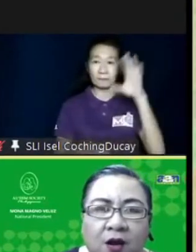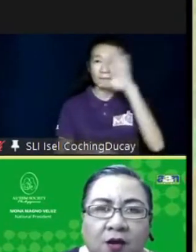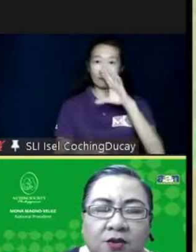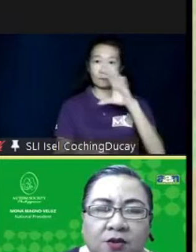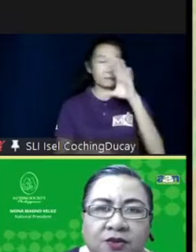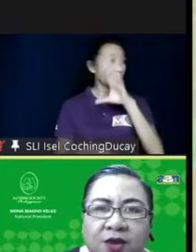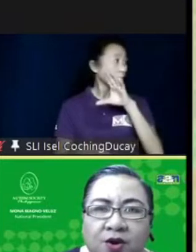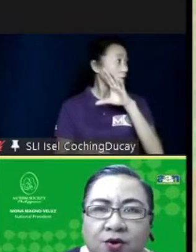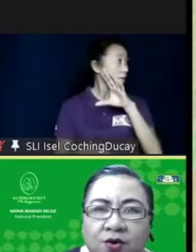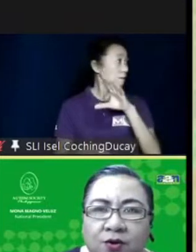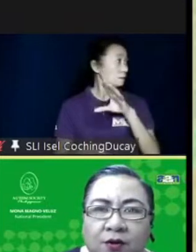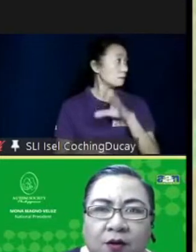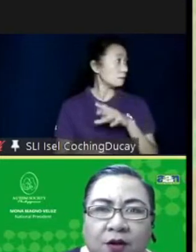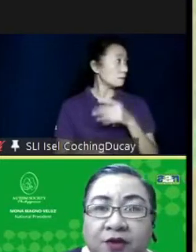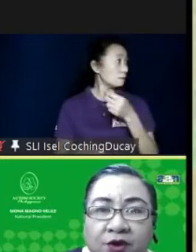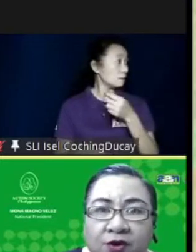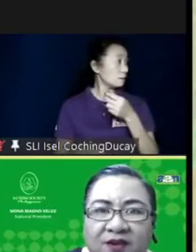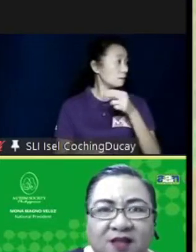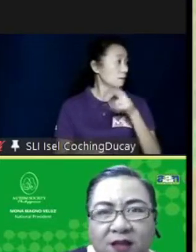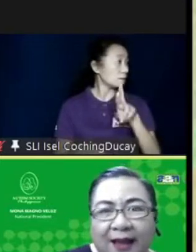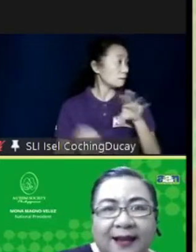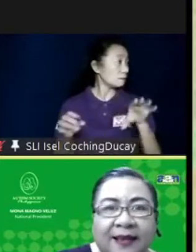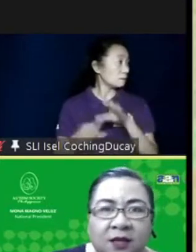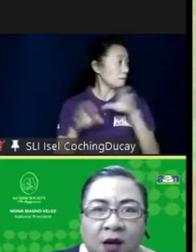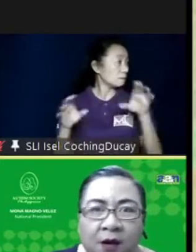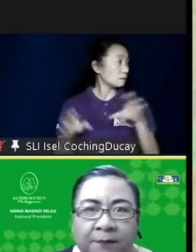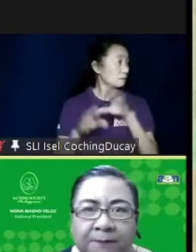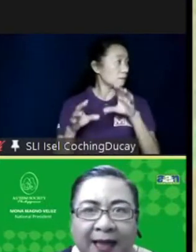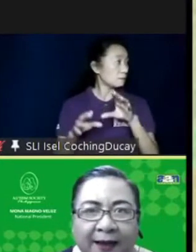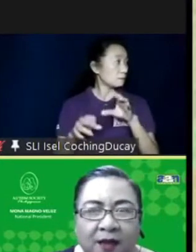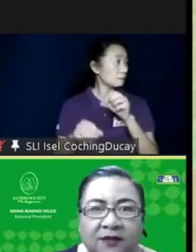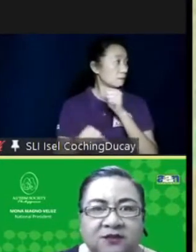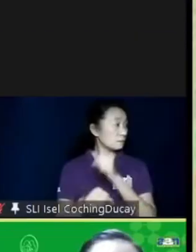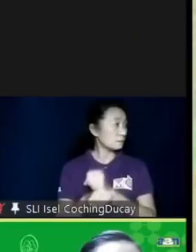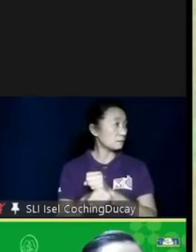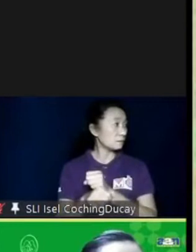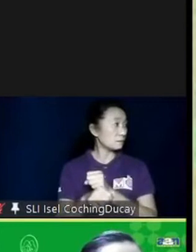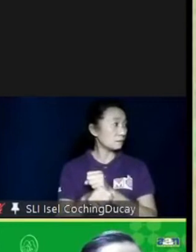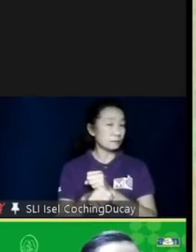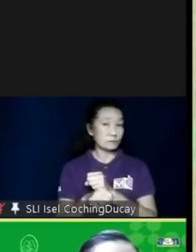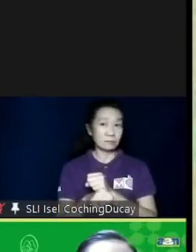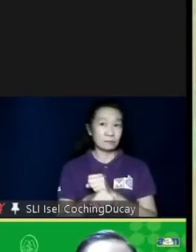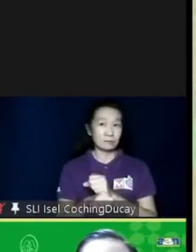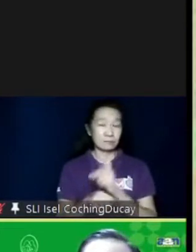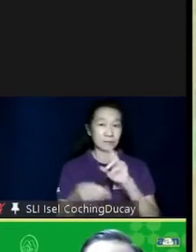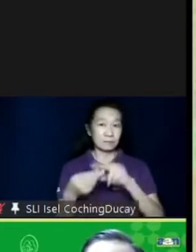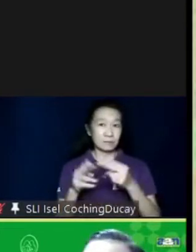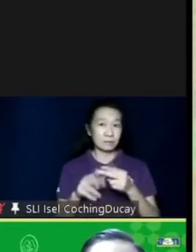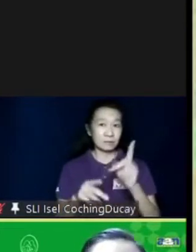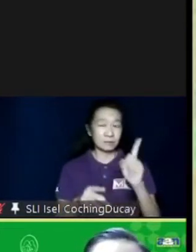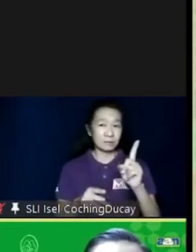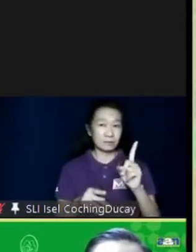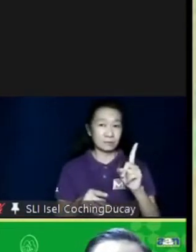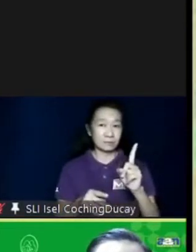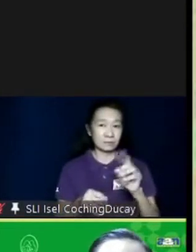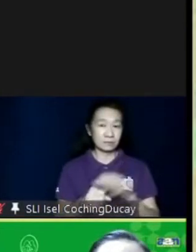career is not a linear plan. It's not number one, number two, number three. It's not